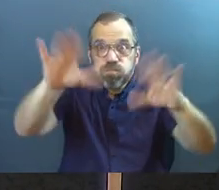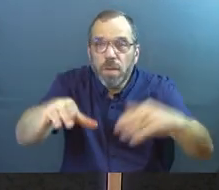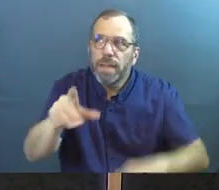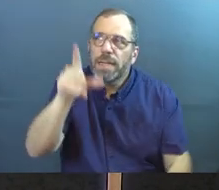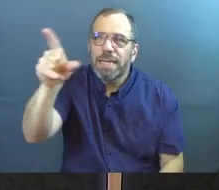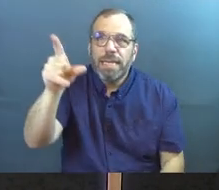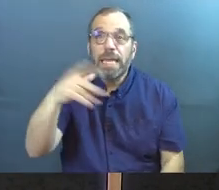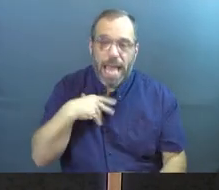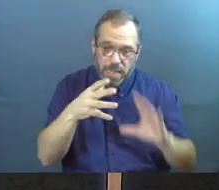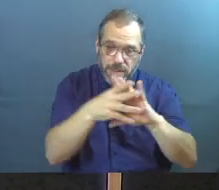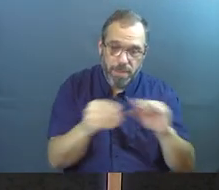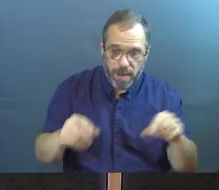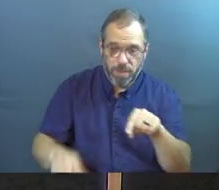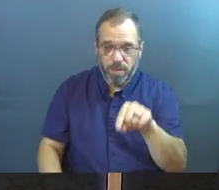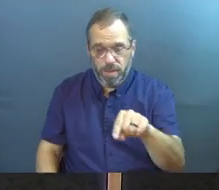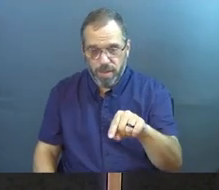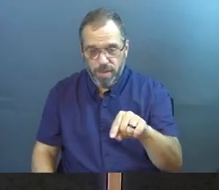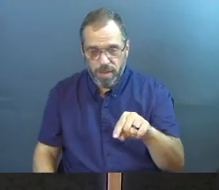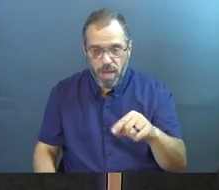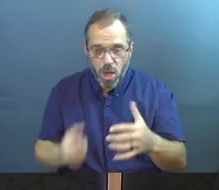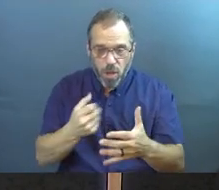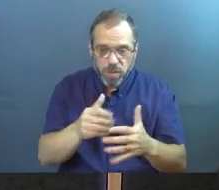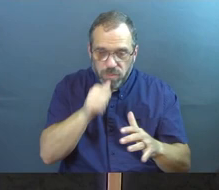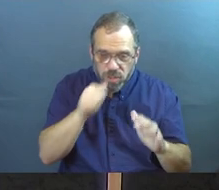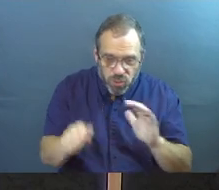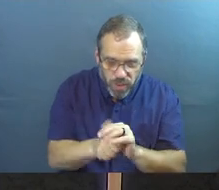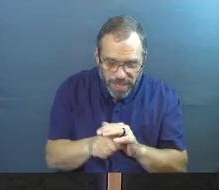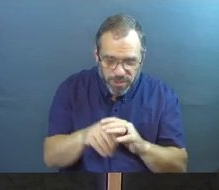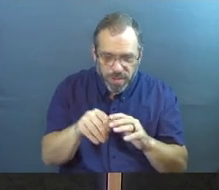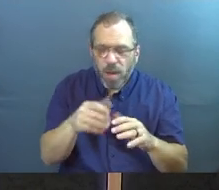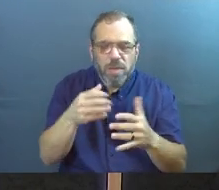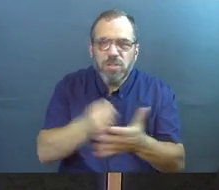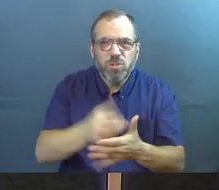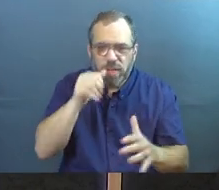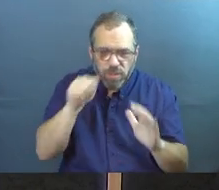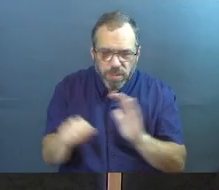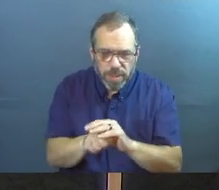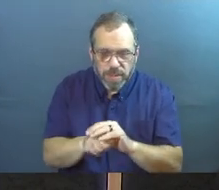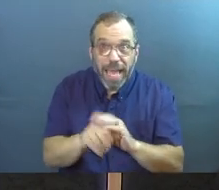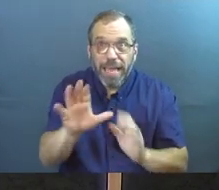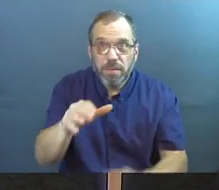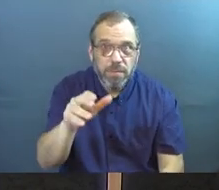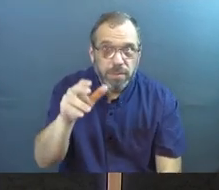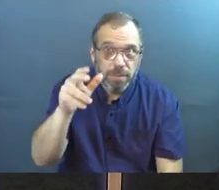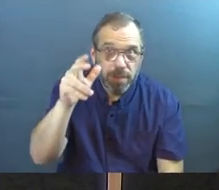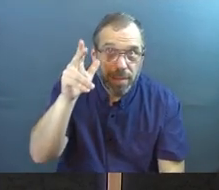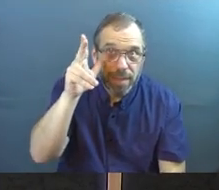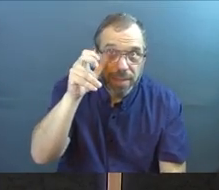He holds the parable out. The treasure wrapped in a mystery. And says, will you listen?